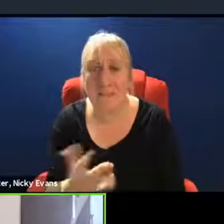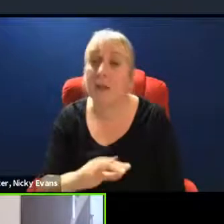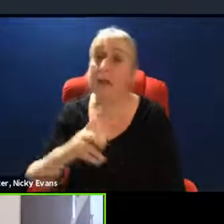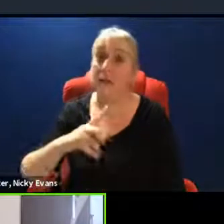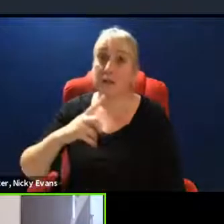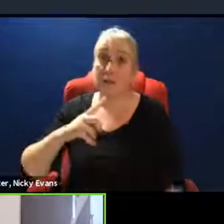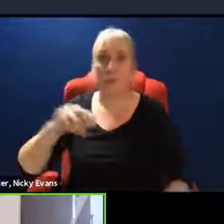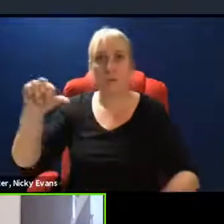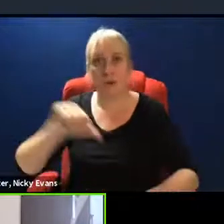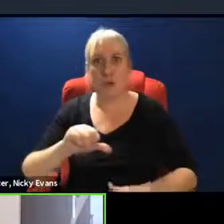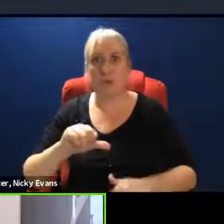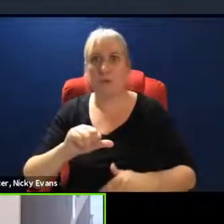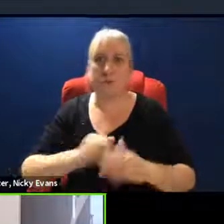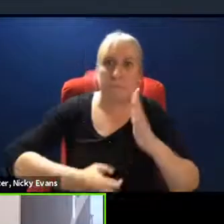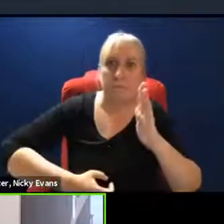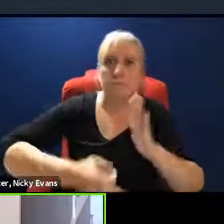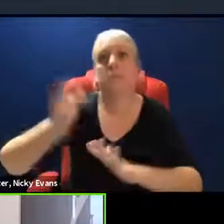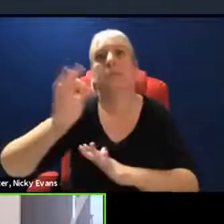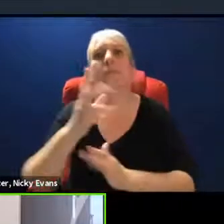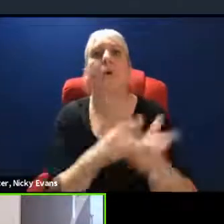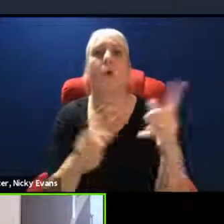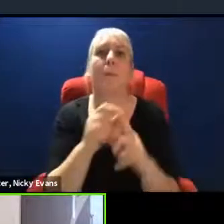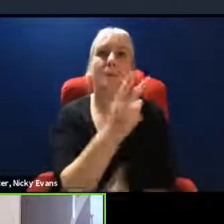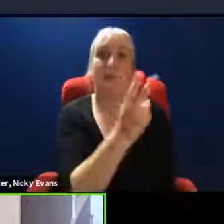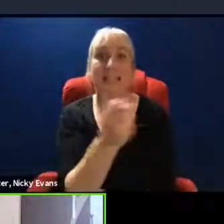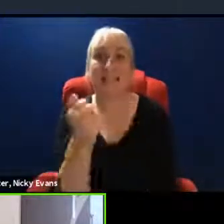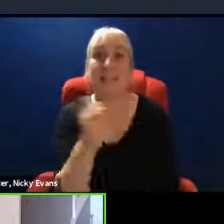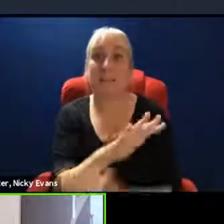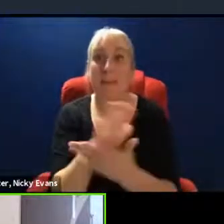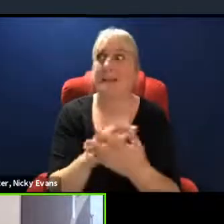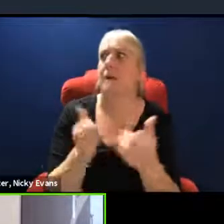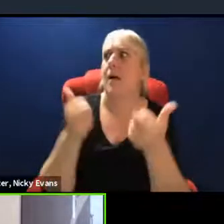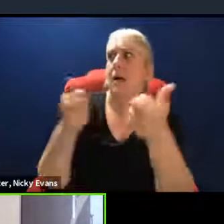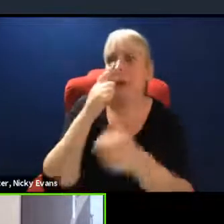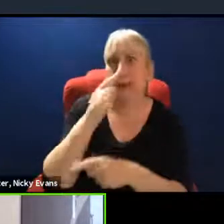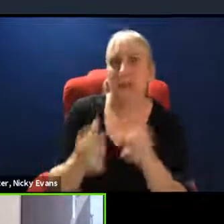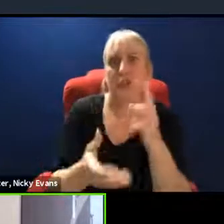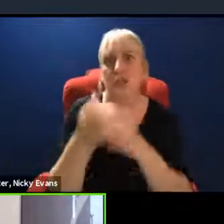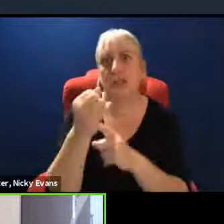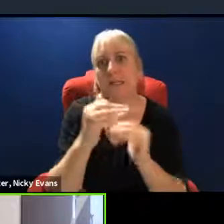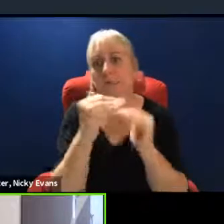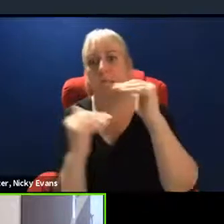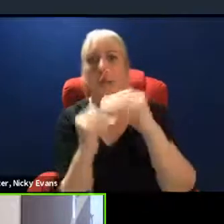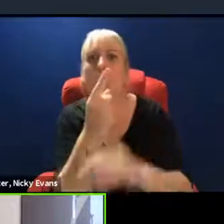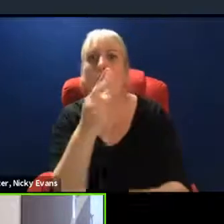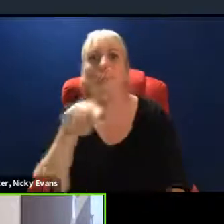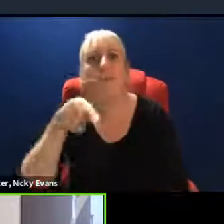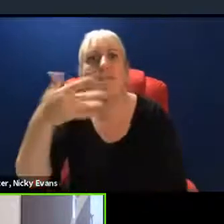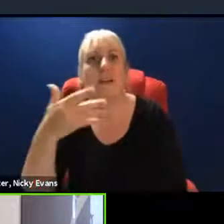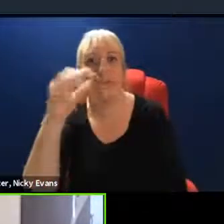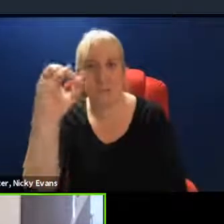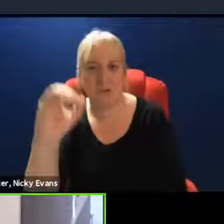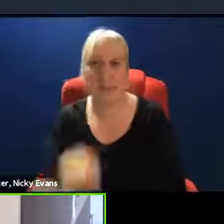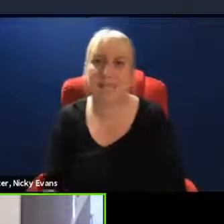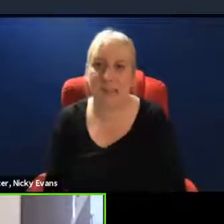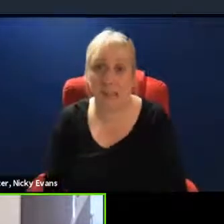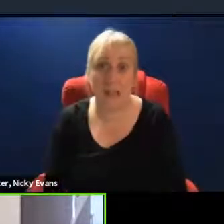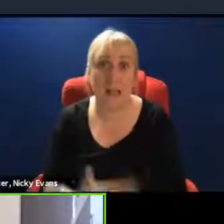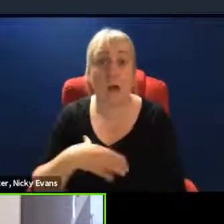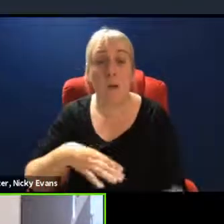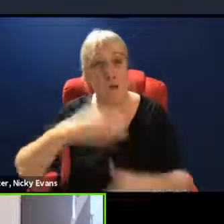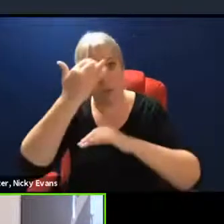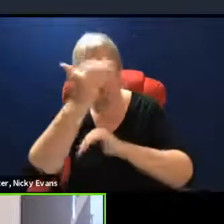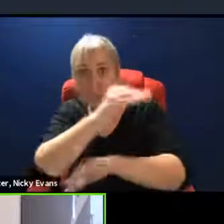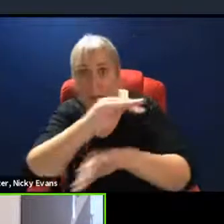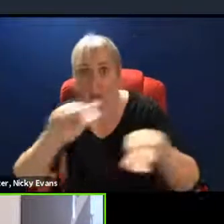COP26 to keep us on track for 1.5 degrees. I want to remind people when students and young people took to the